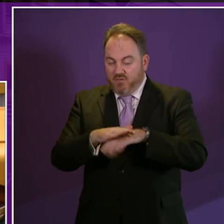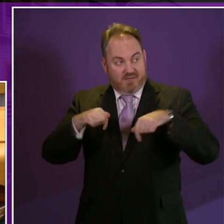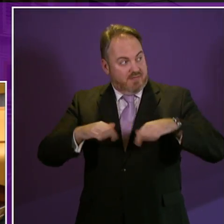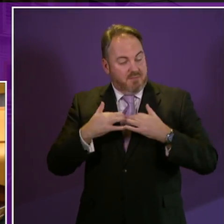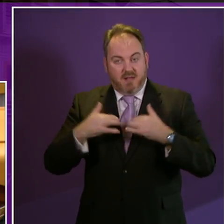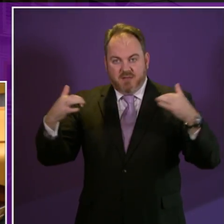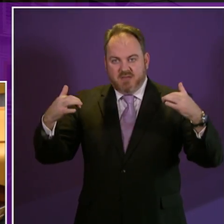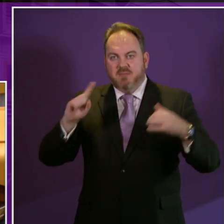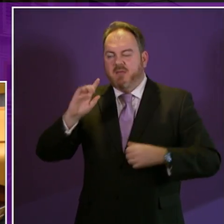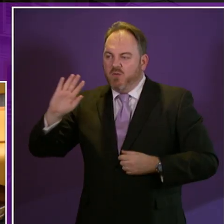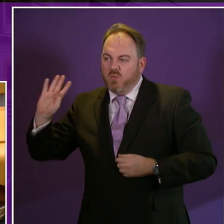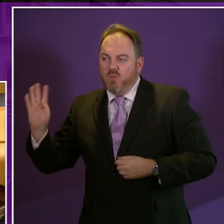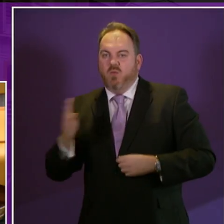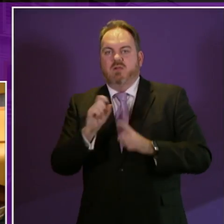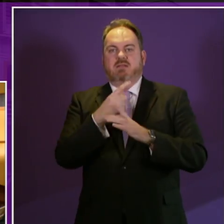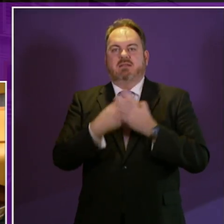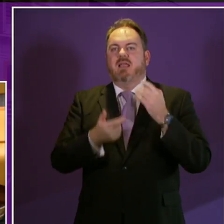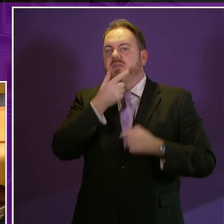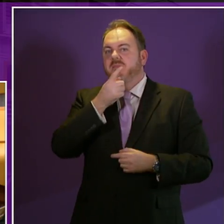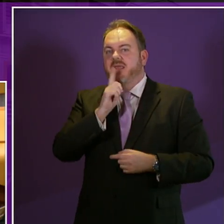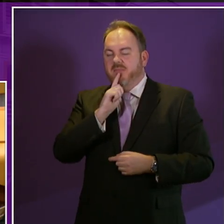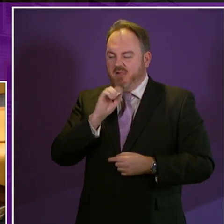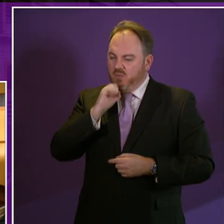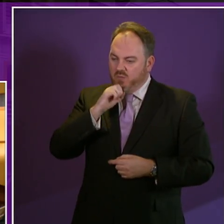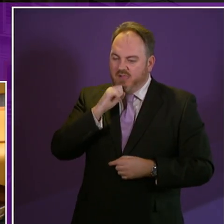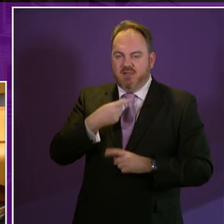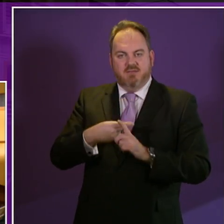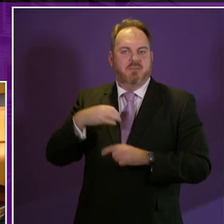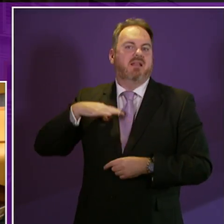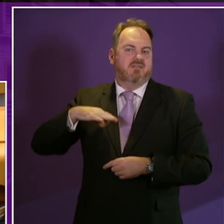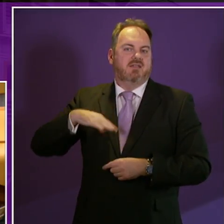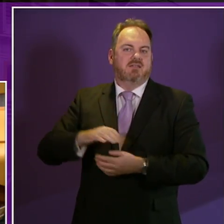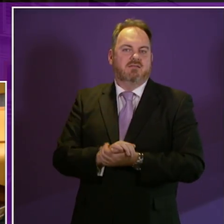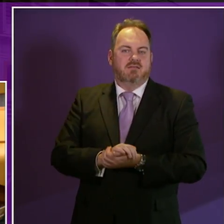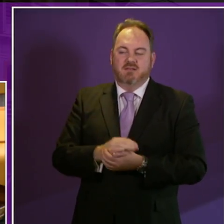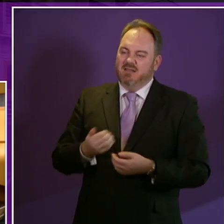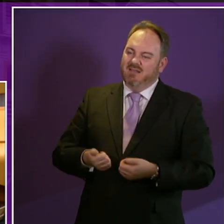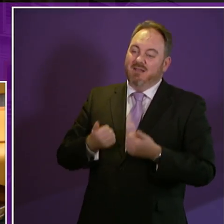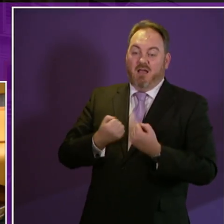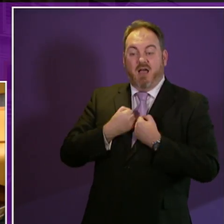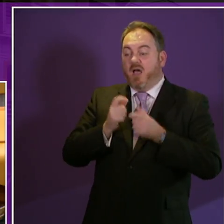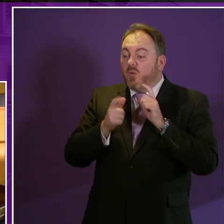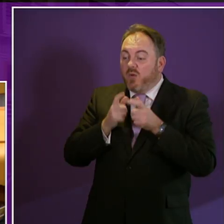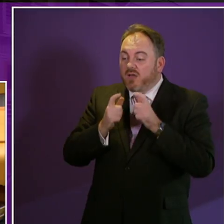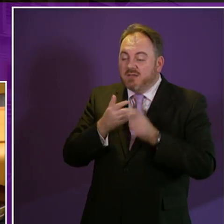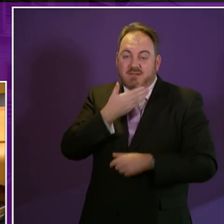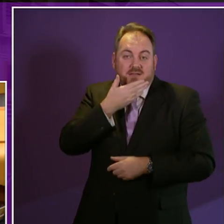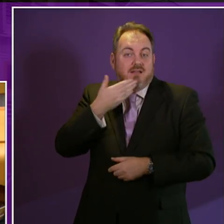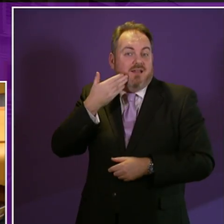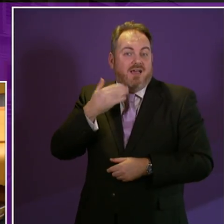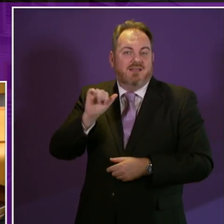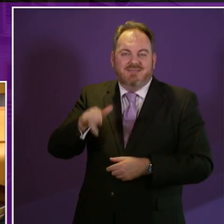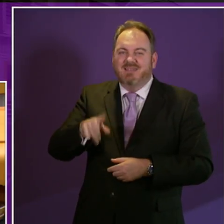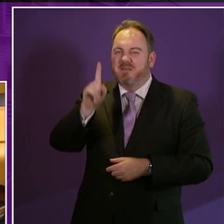across the disabled community. It's good to have nice words from politicians, but what makes a difference